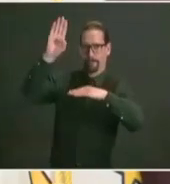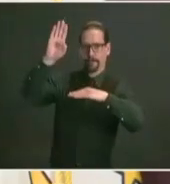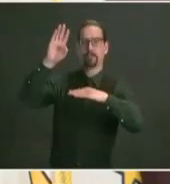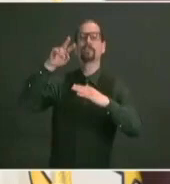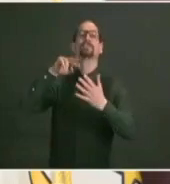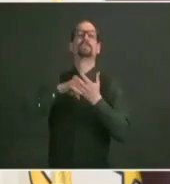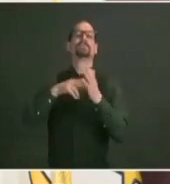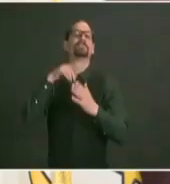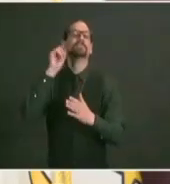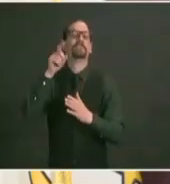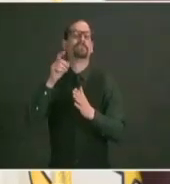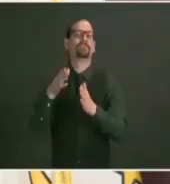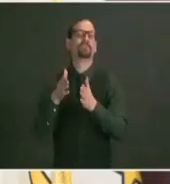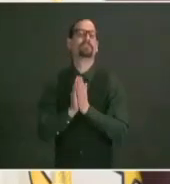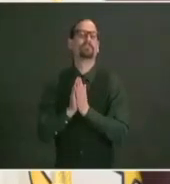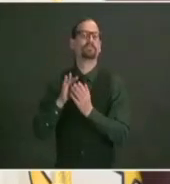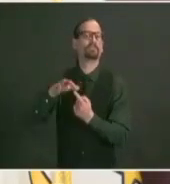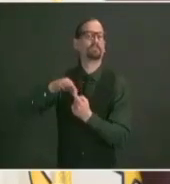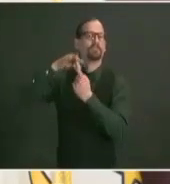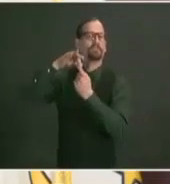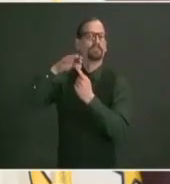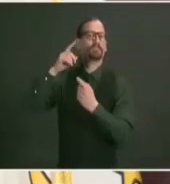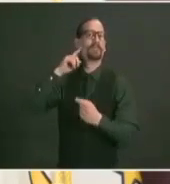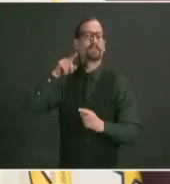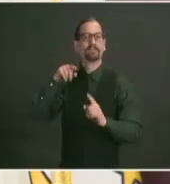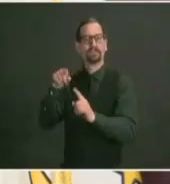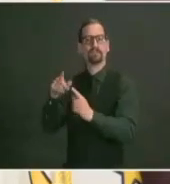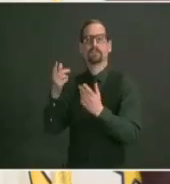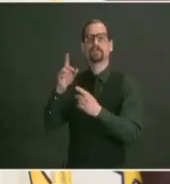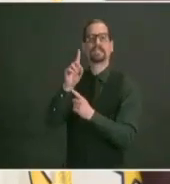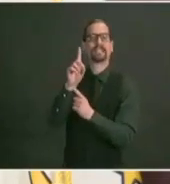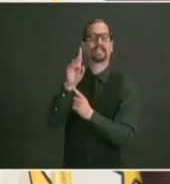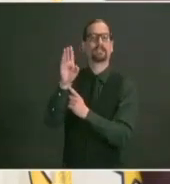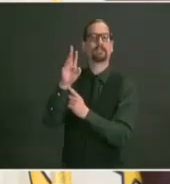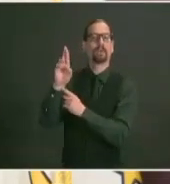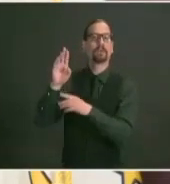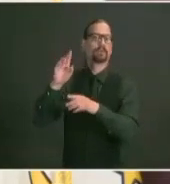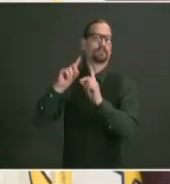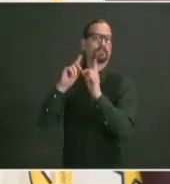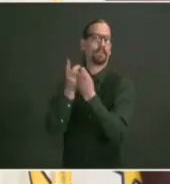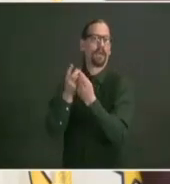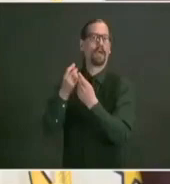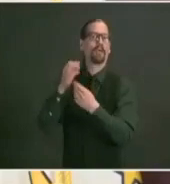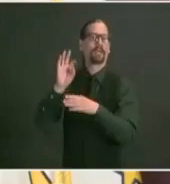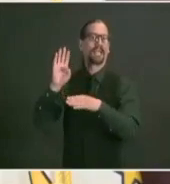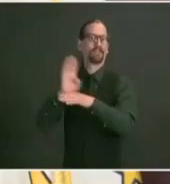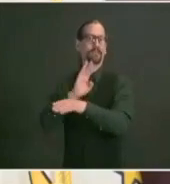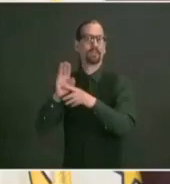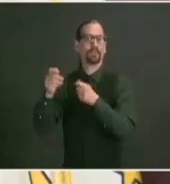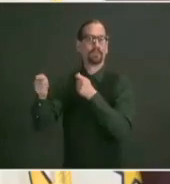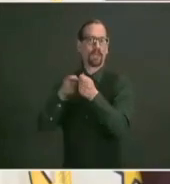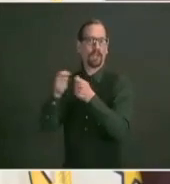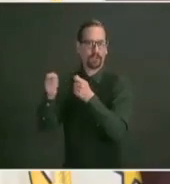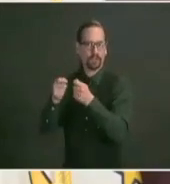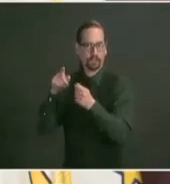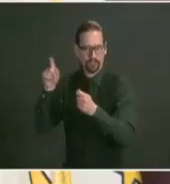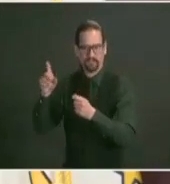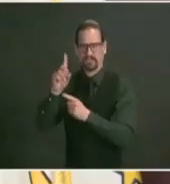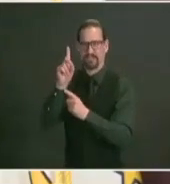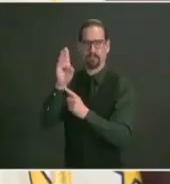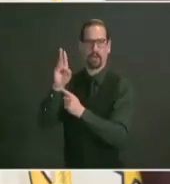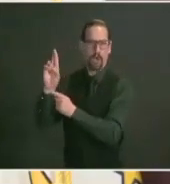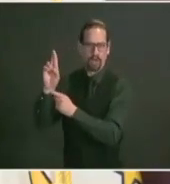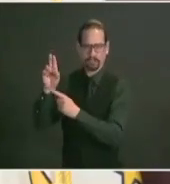business regulation for review this is all done online through dbr website secretary prior will go into more